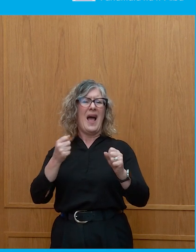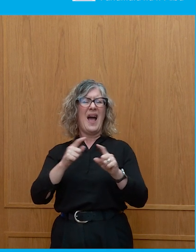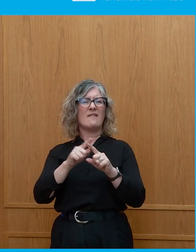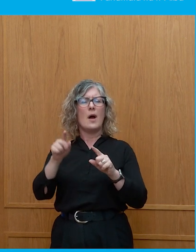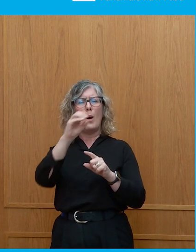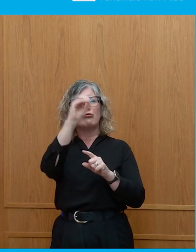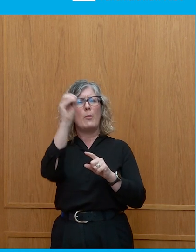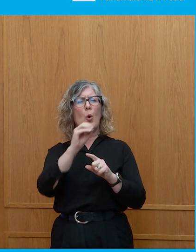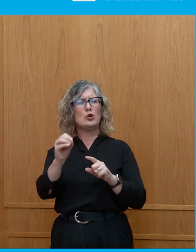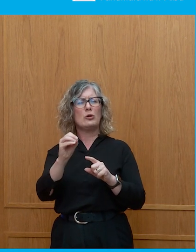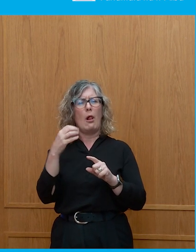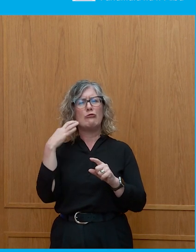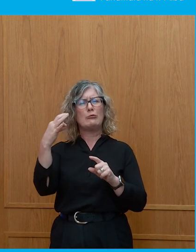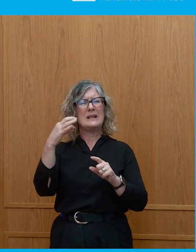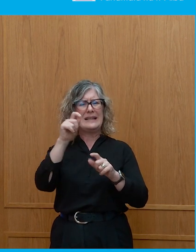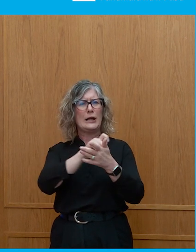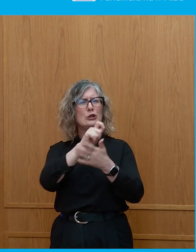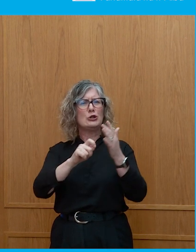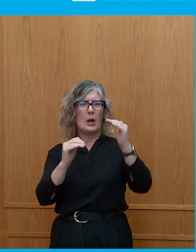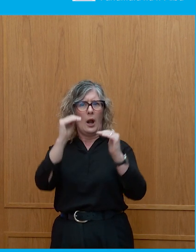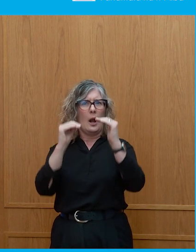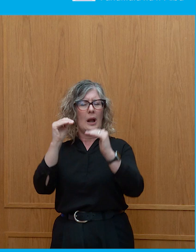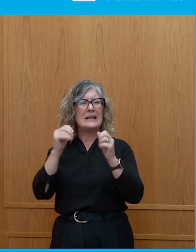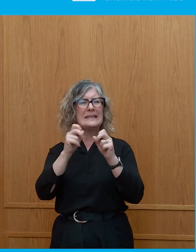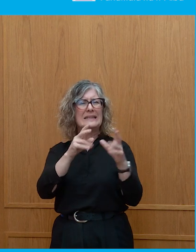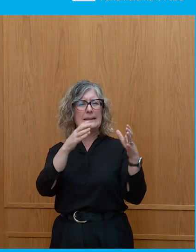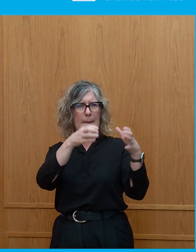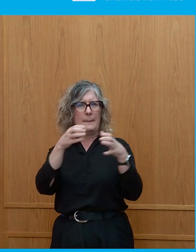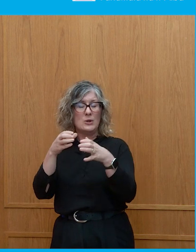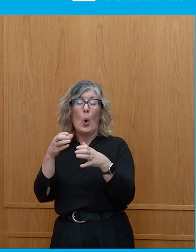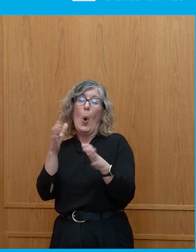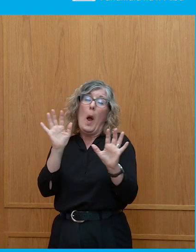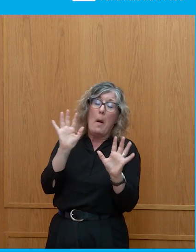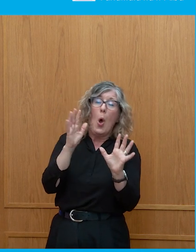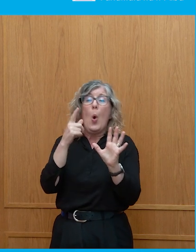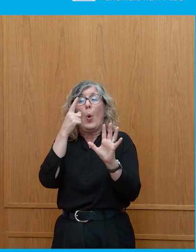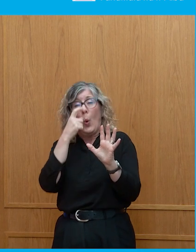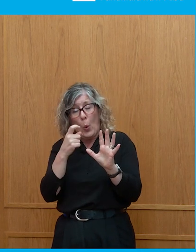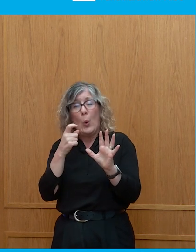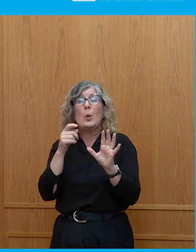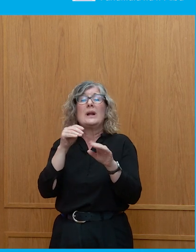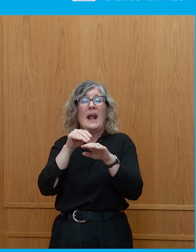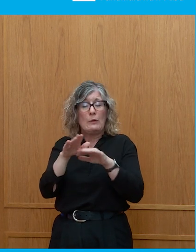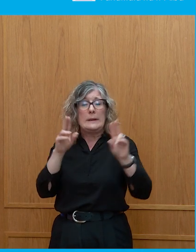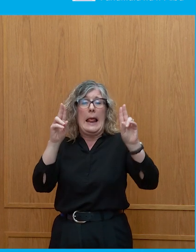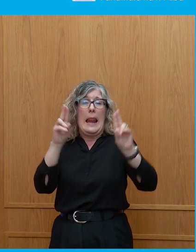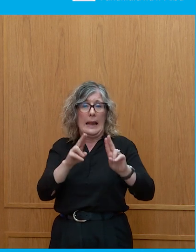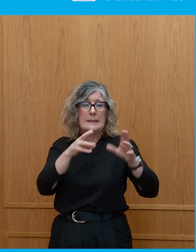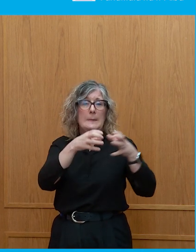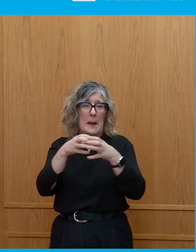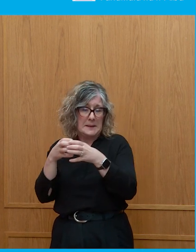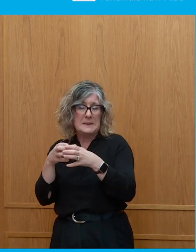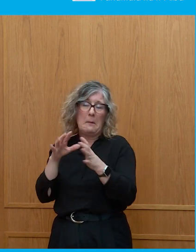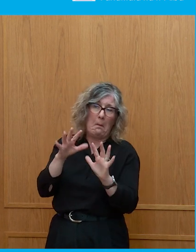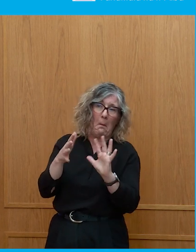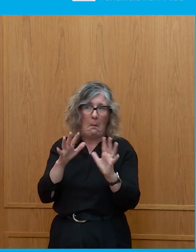may be more or less proportional and may lead to more or less parties. But let's imagine a scenario where we have